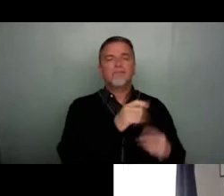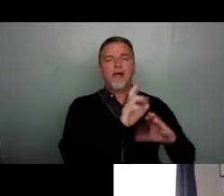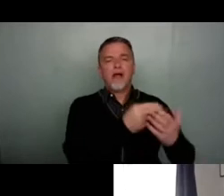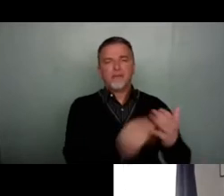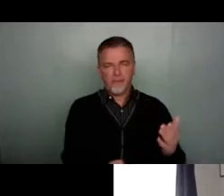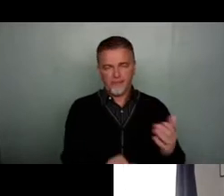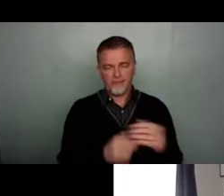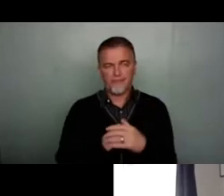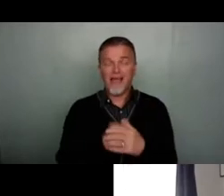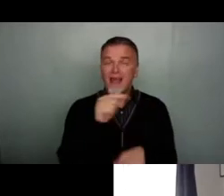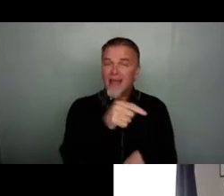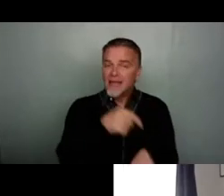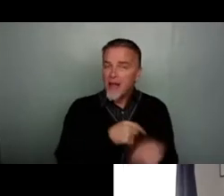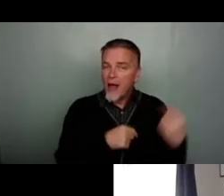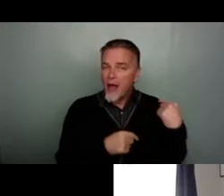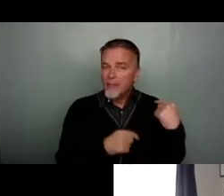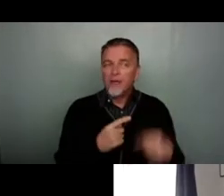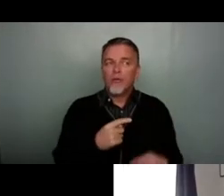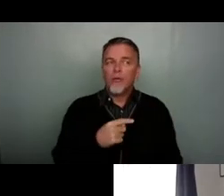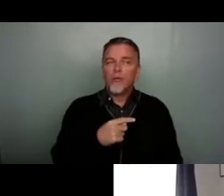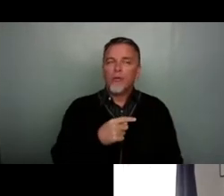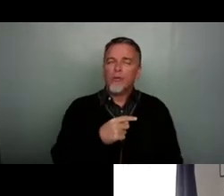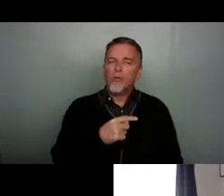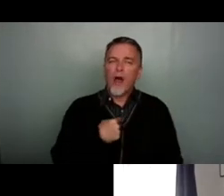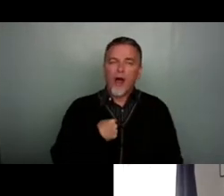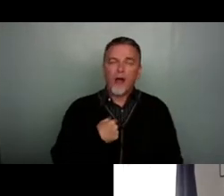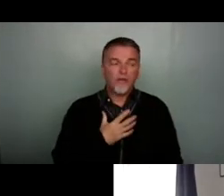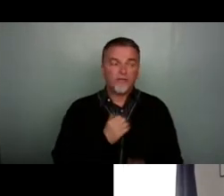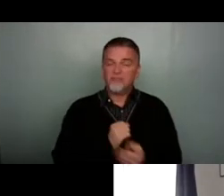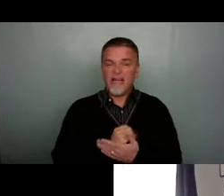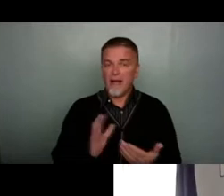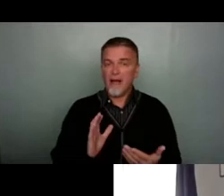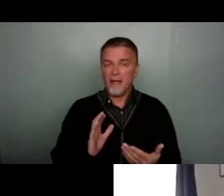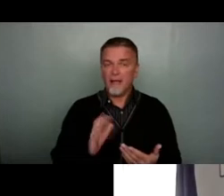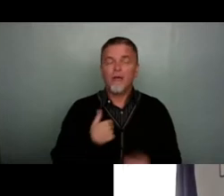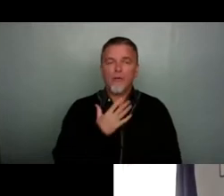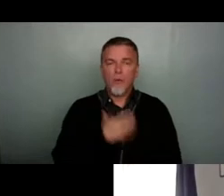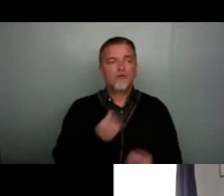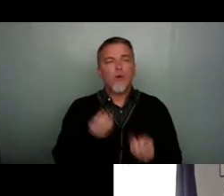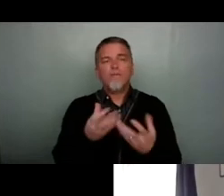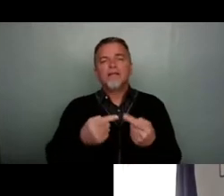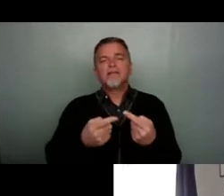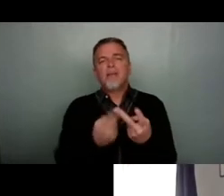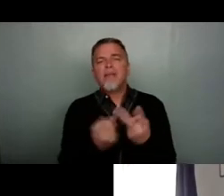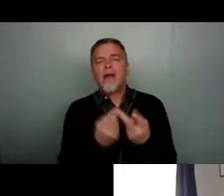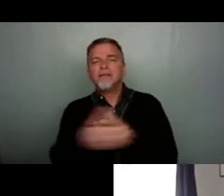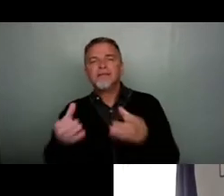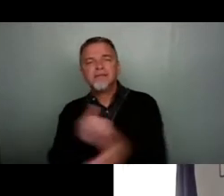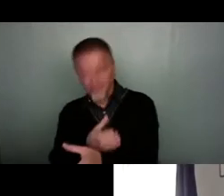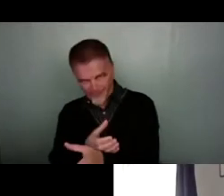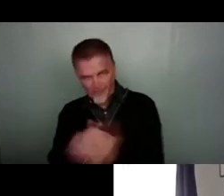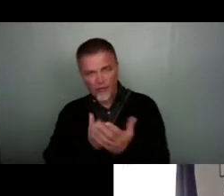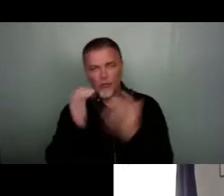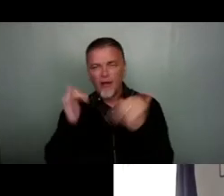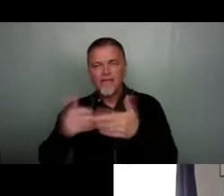Even at that time, we we were pretty we I was pretty clear that we would want to offer something during that that that carnival